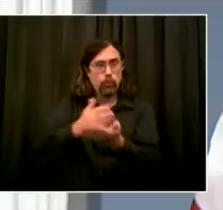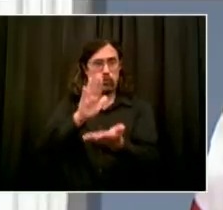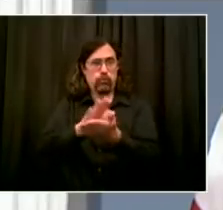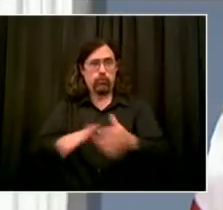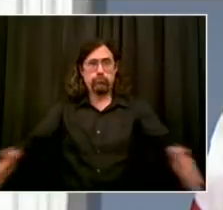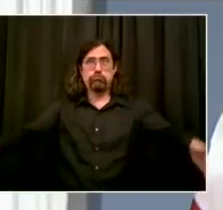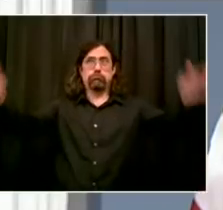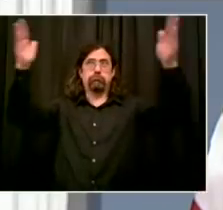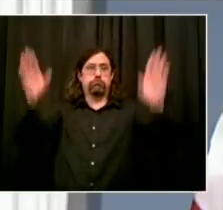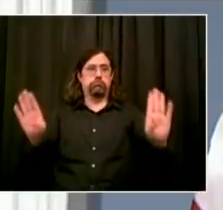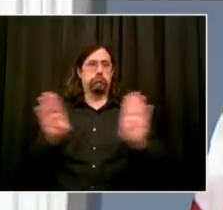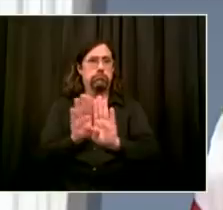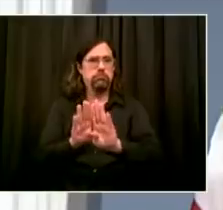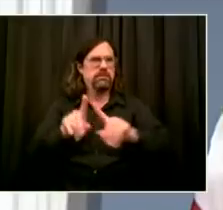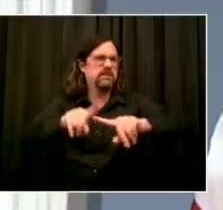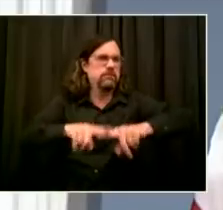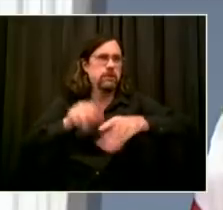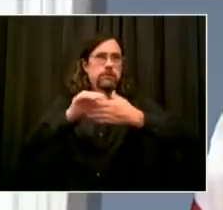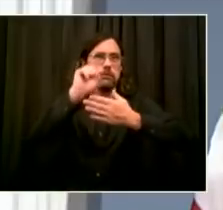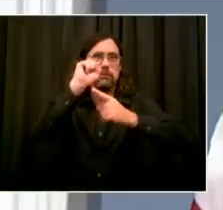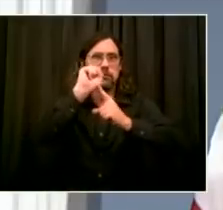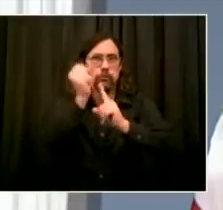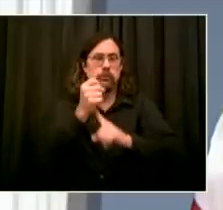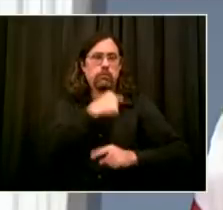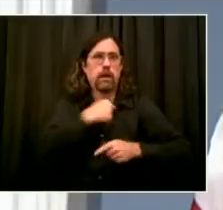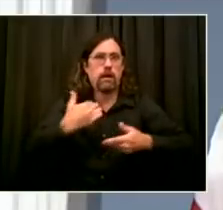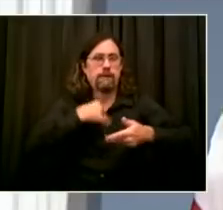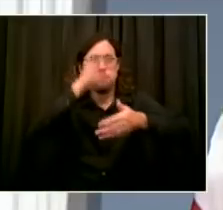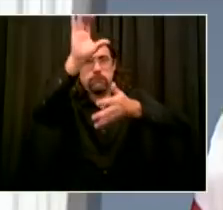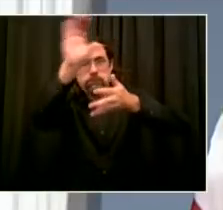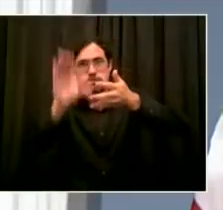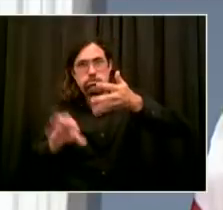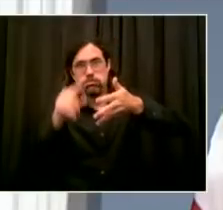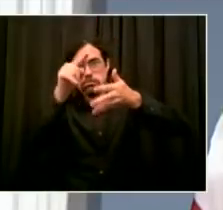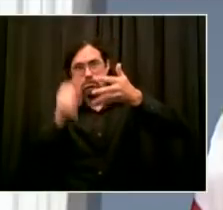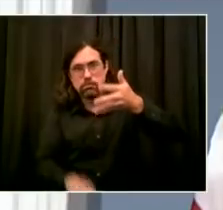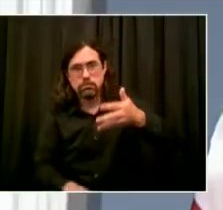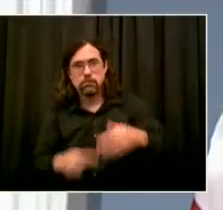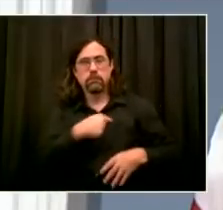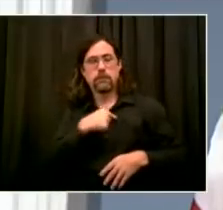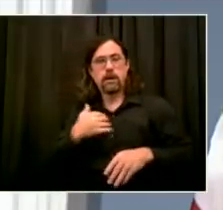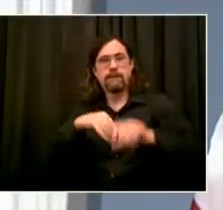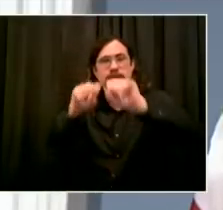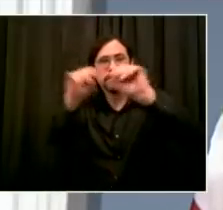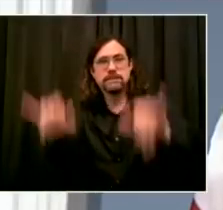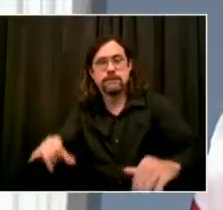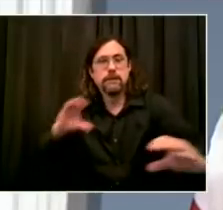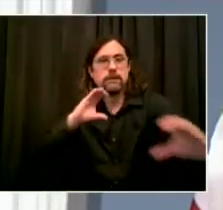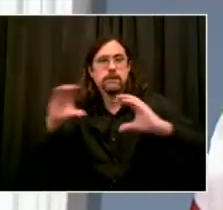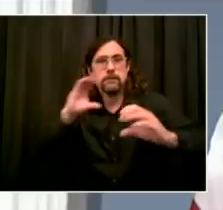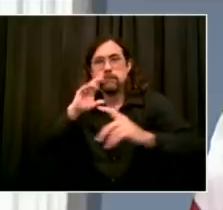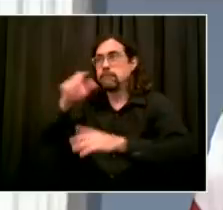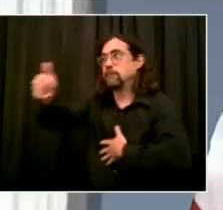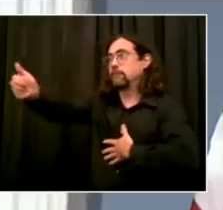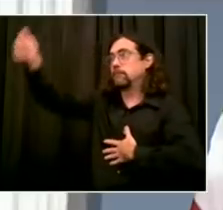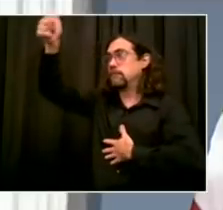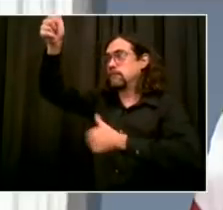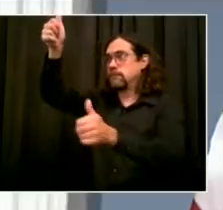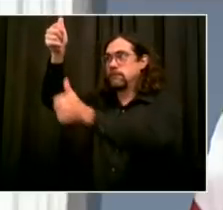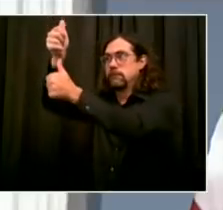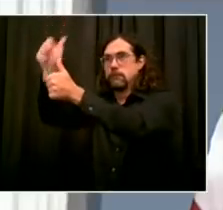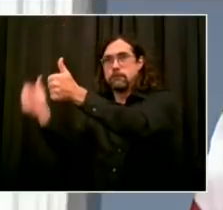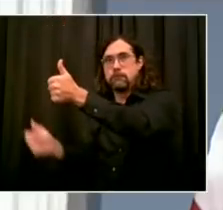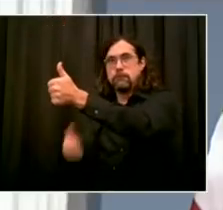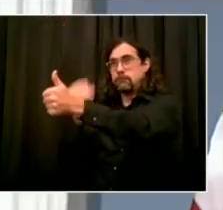our school communities. This builds on what we know has helped New York City fight back against the virus, rapid testing and